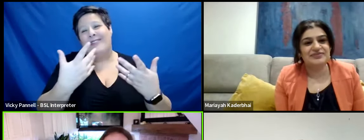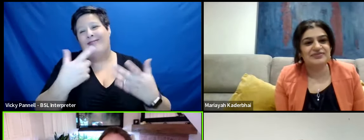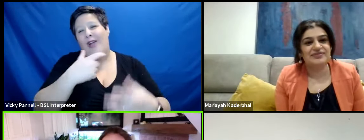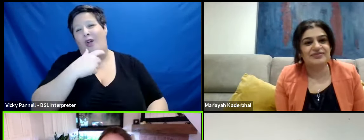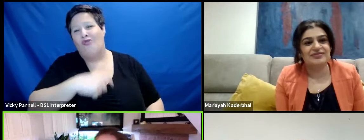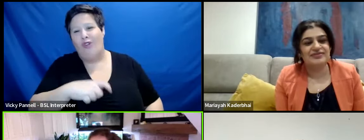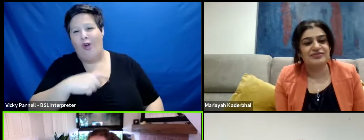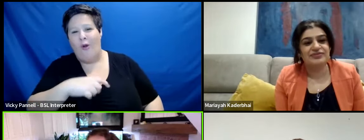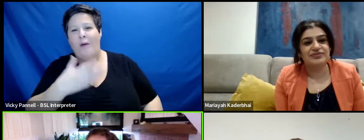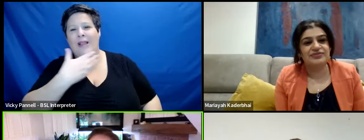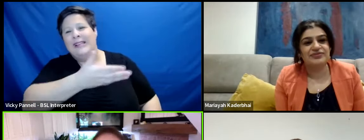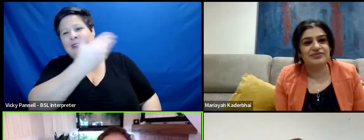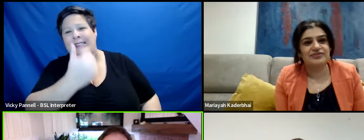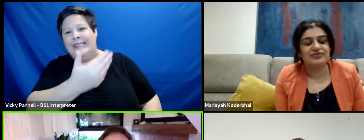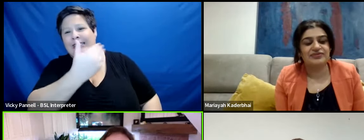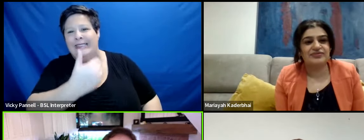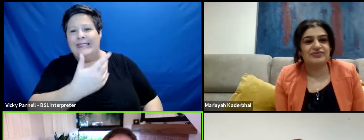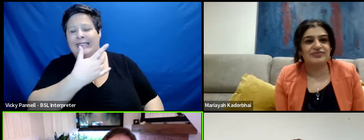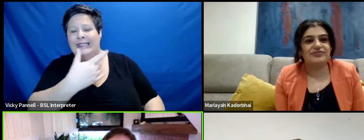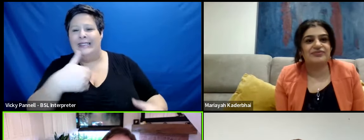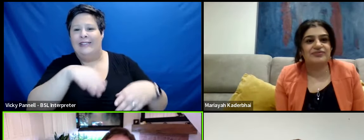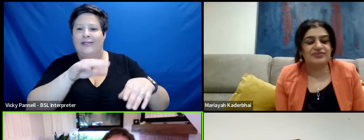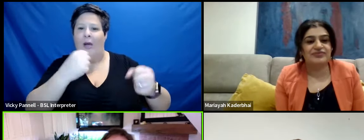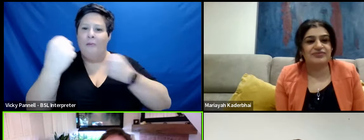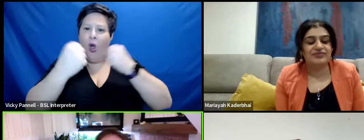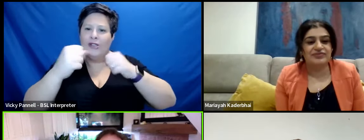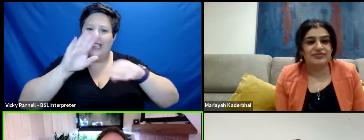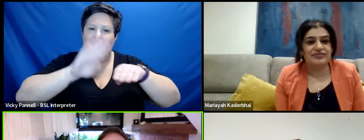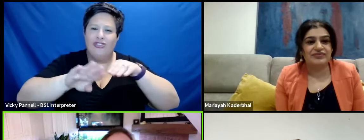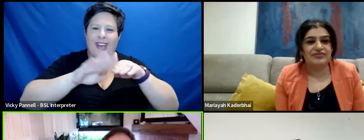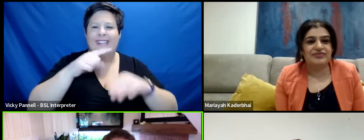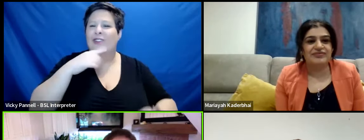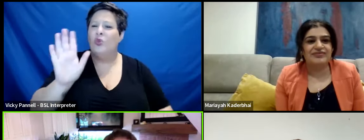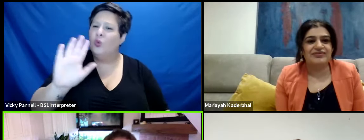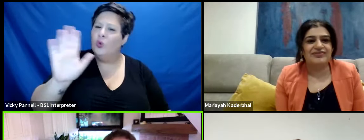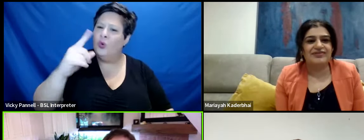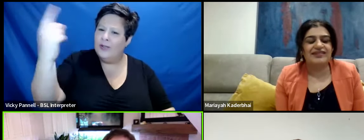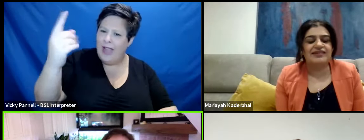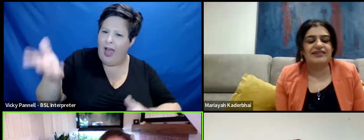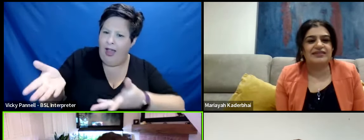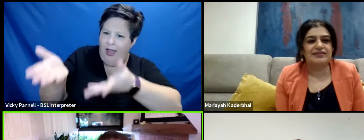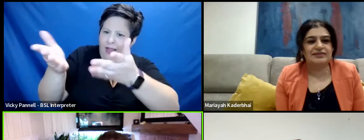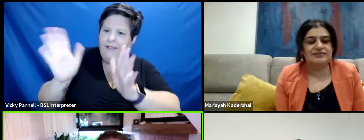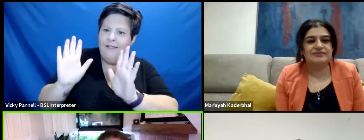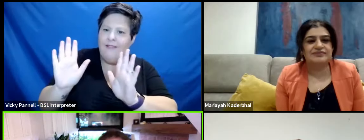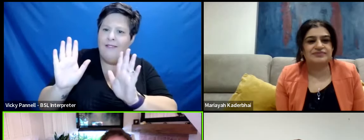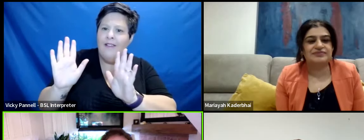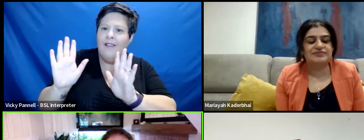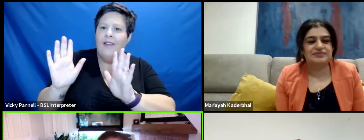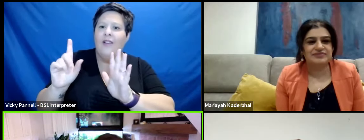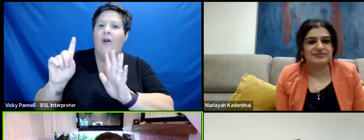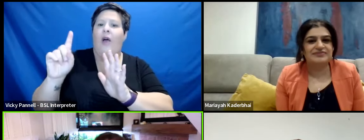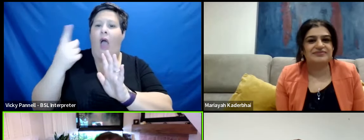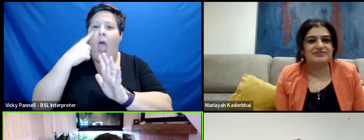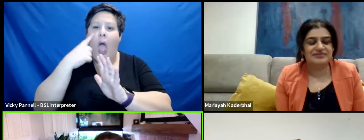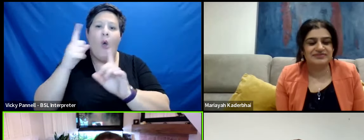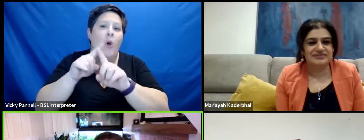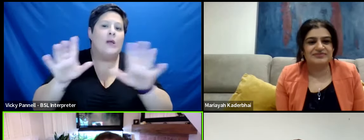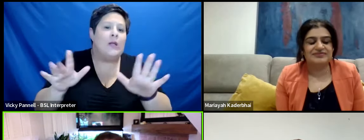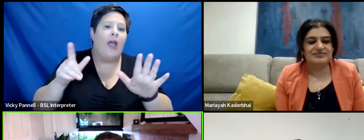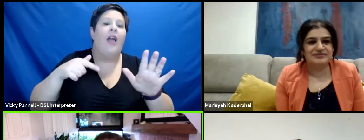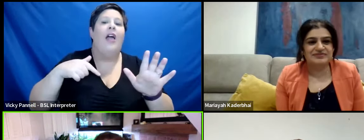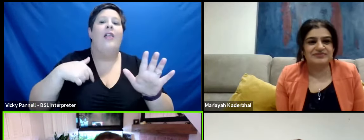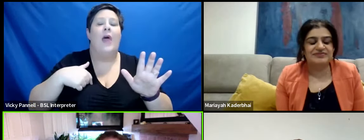Would you please come and play the trainer, the boxing trainer? I said, no, no, no. Go on. You do that one yourself. Let me see what that's like and I'll